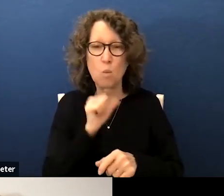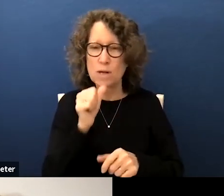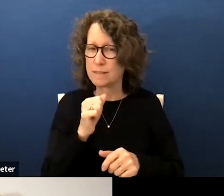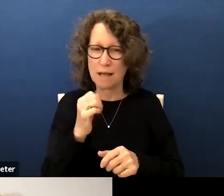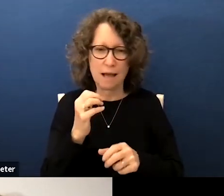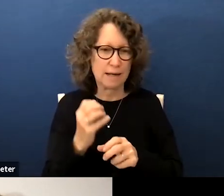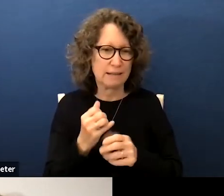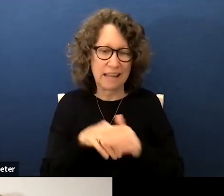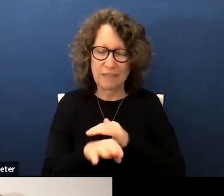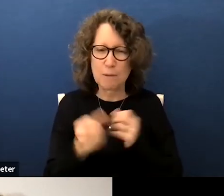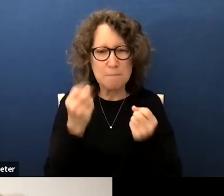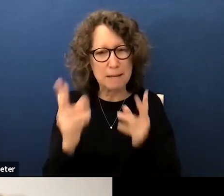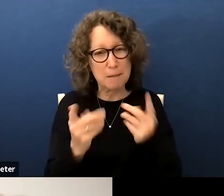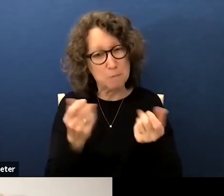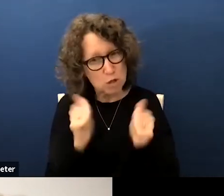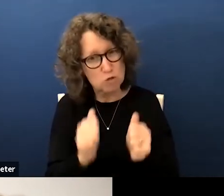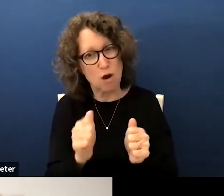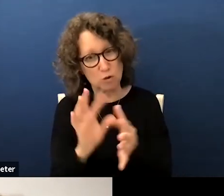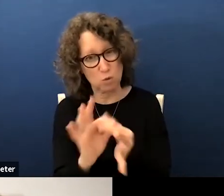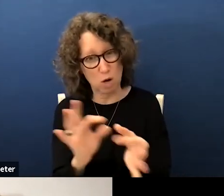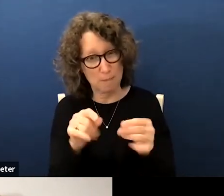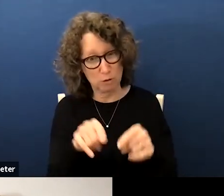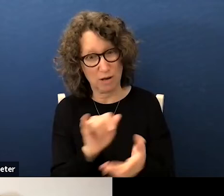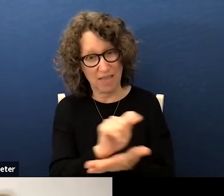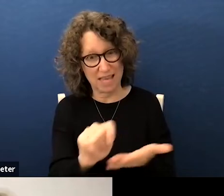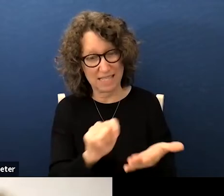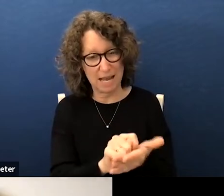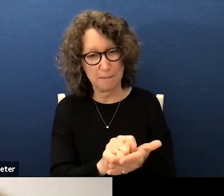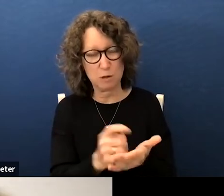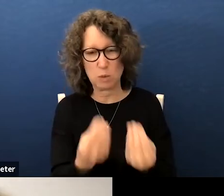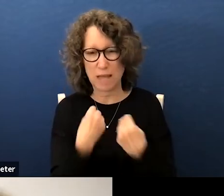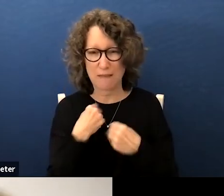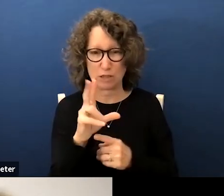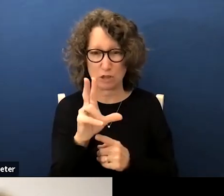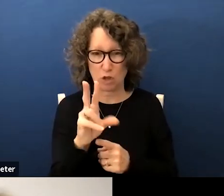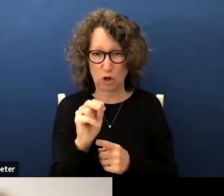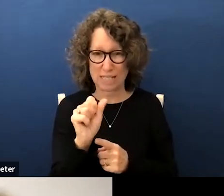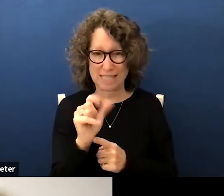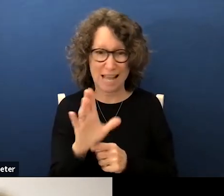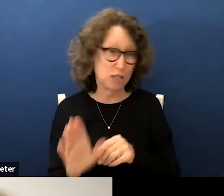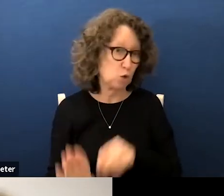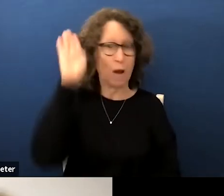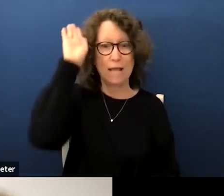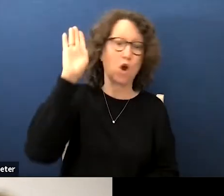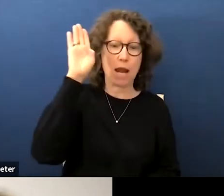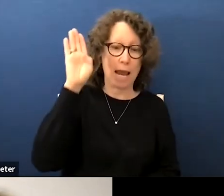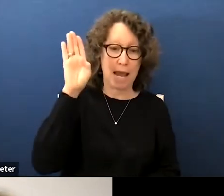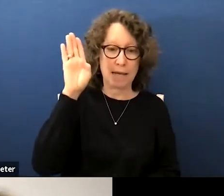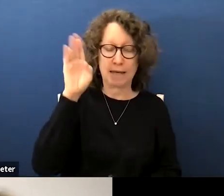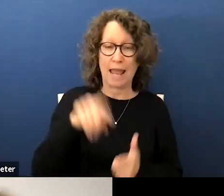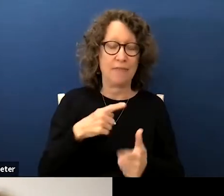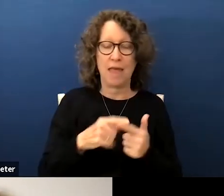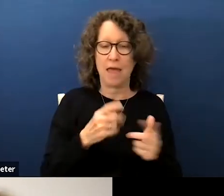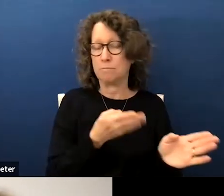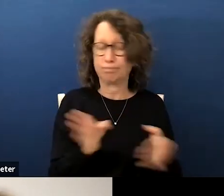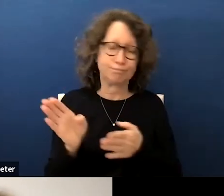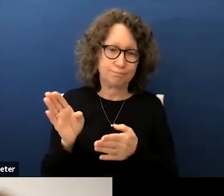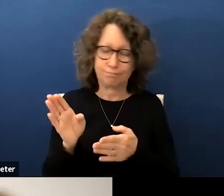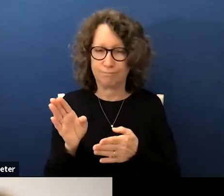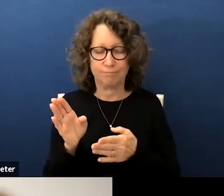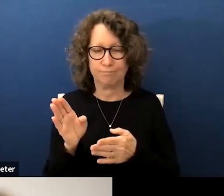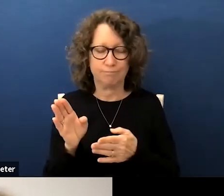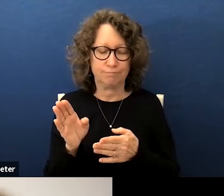able to get on and i know a lot of people were trying to comment then you gave us about 30 seconds to raise our hand and then went into the